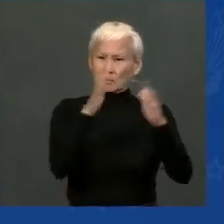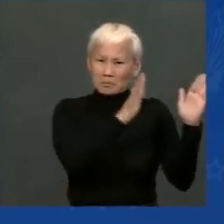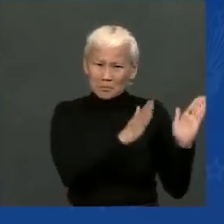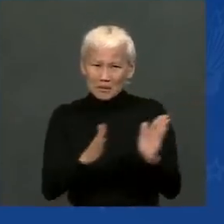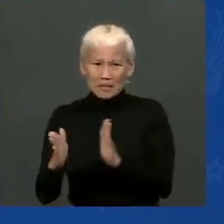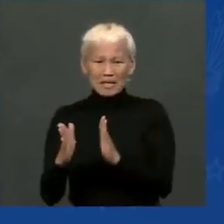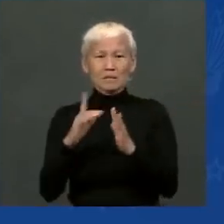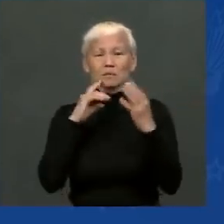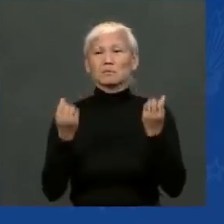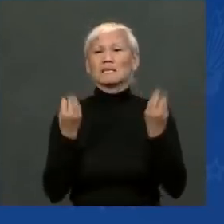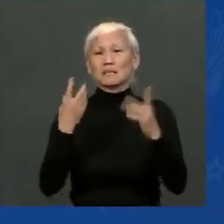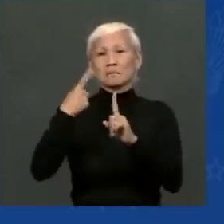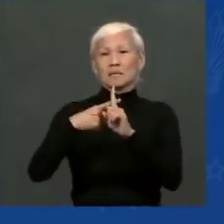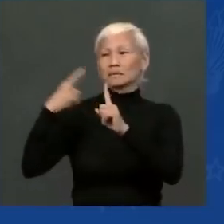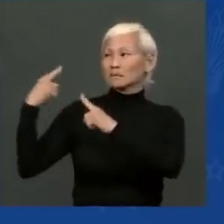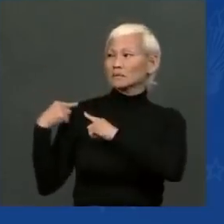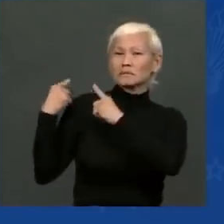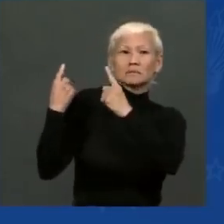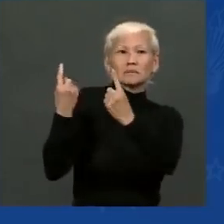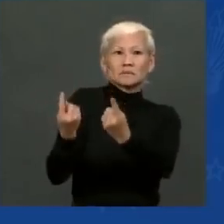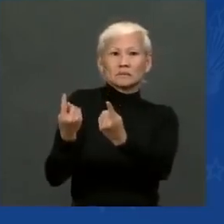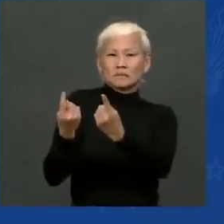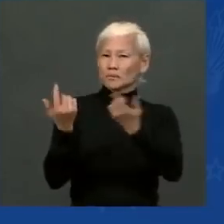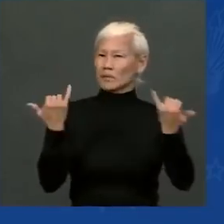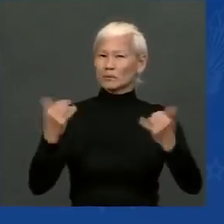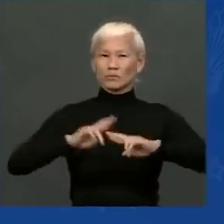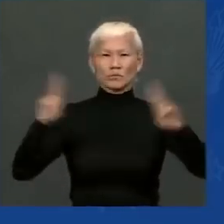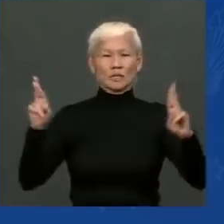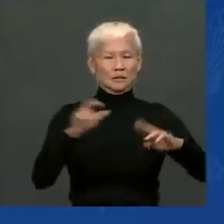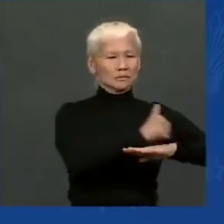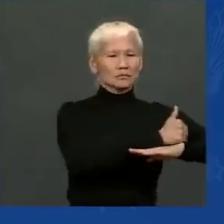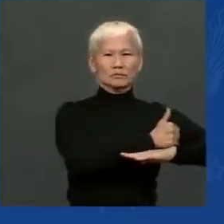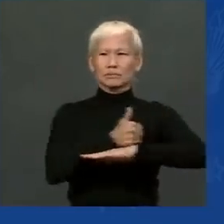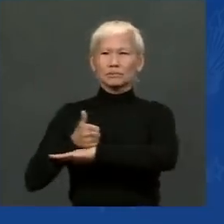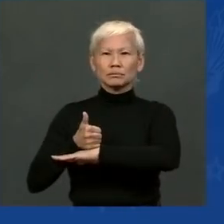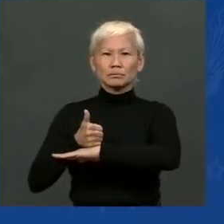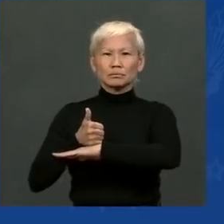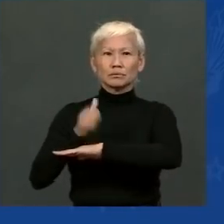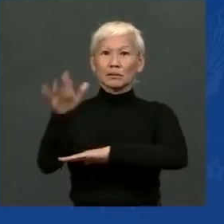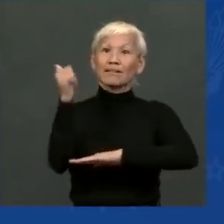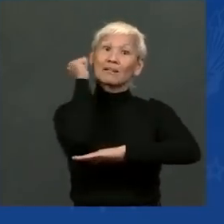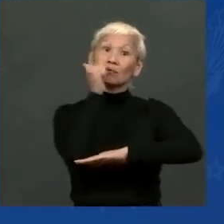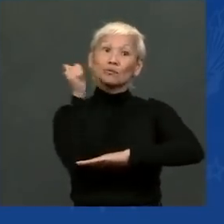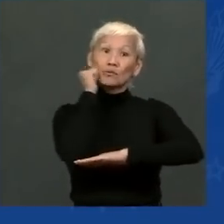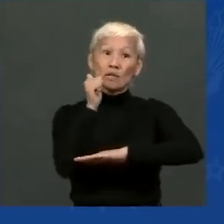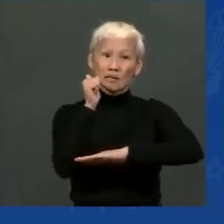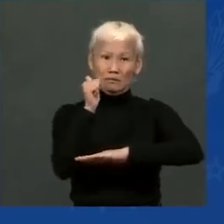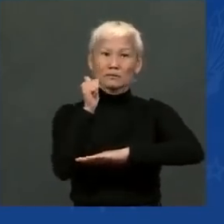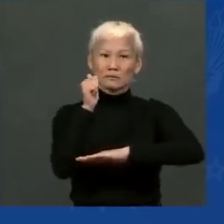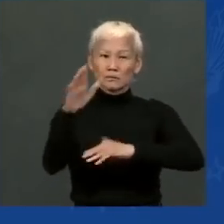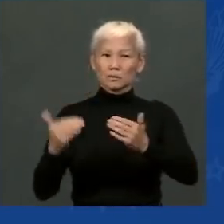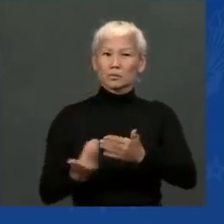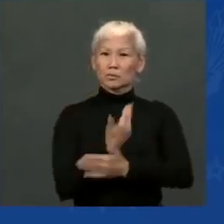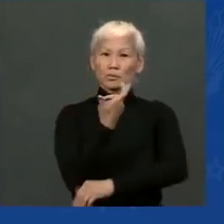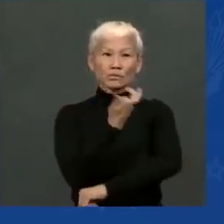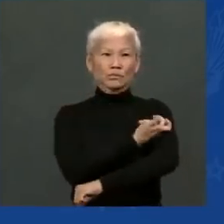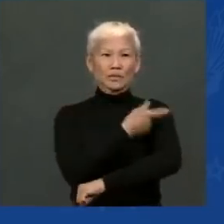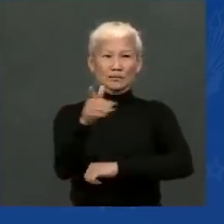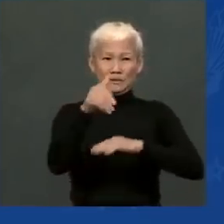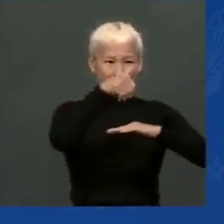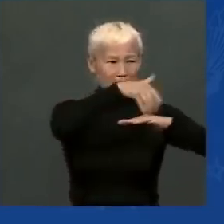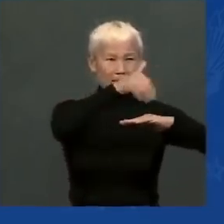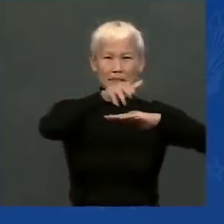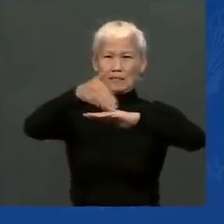ramping up this week, and more doses shipped out each day so that we have fully — we are fully up and running by next week.